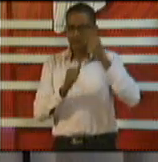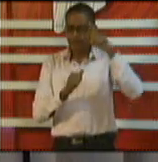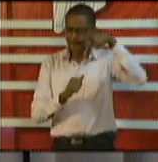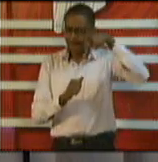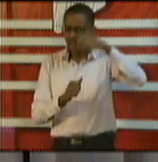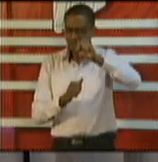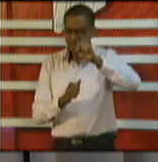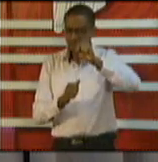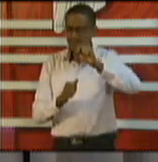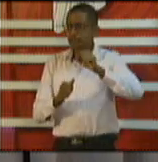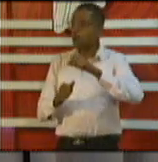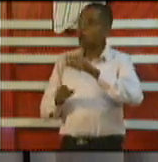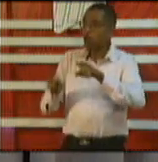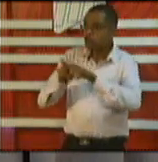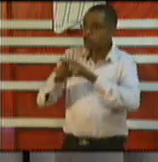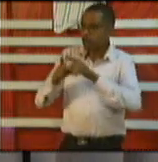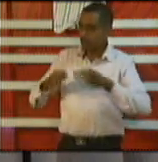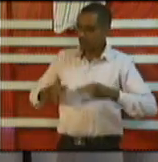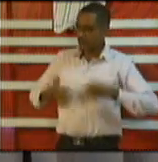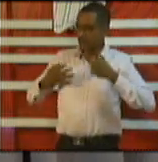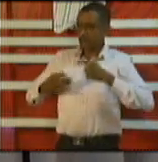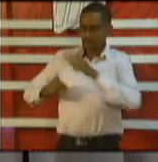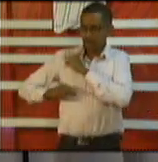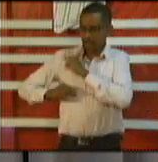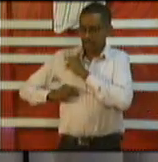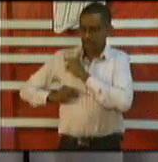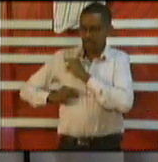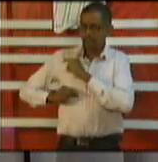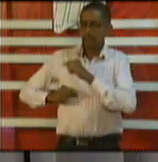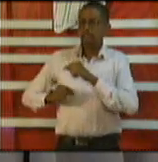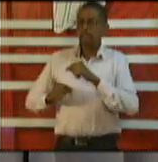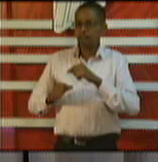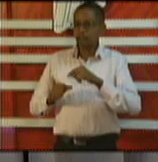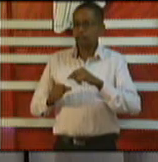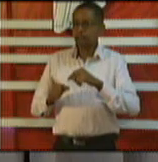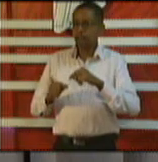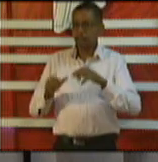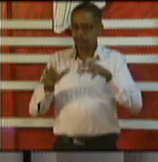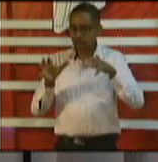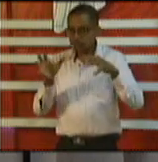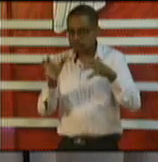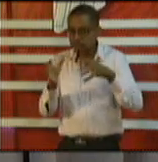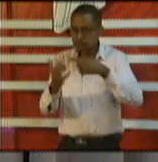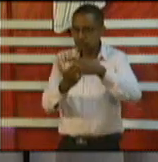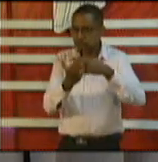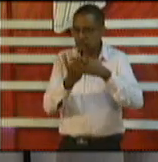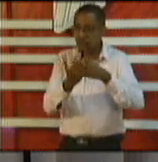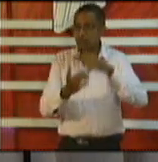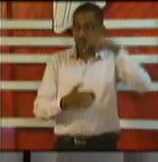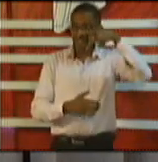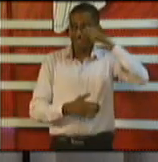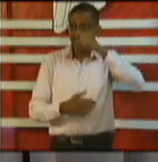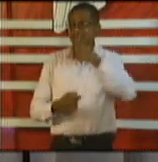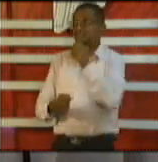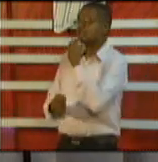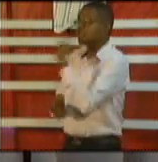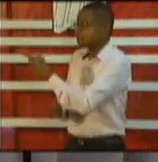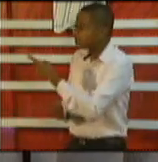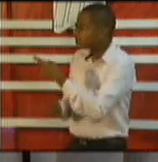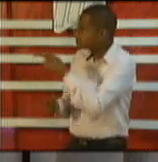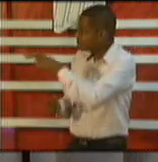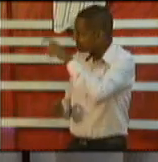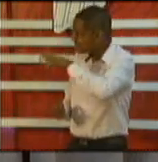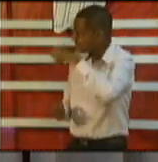representative the permanent secretary has told the lifeguards that any PPE gear that they need please let us know at national